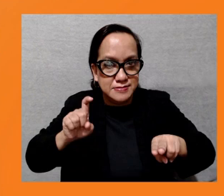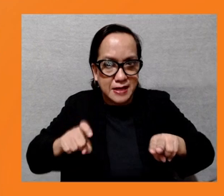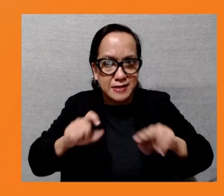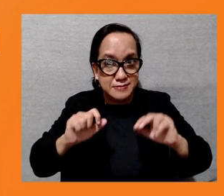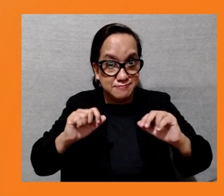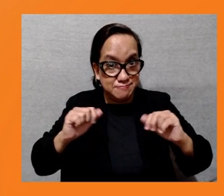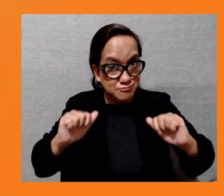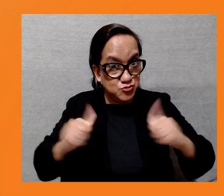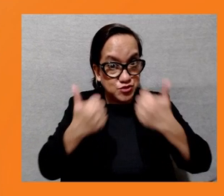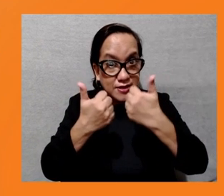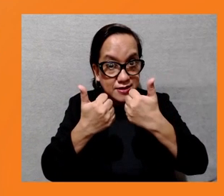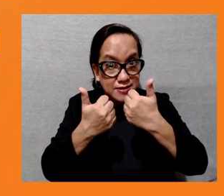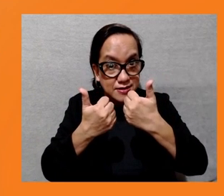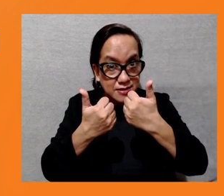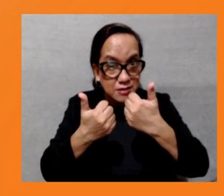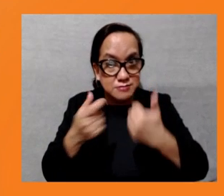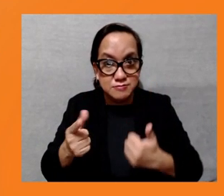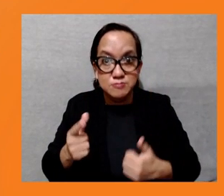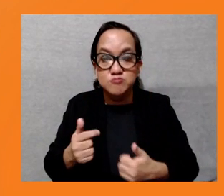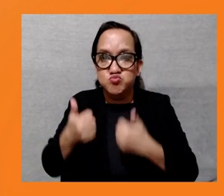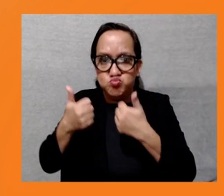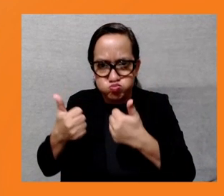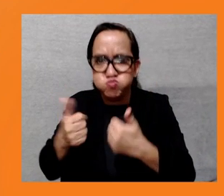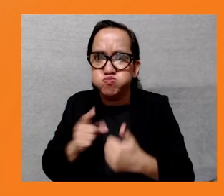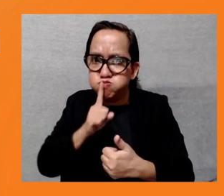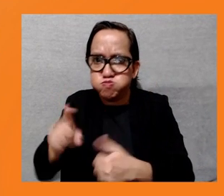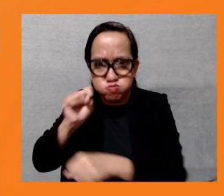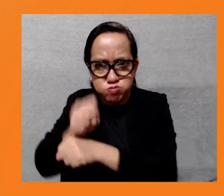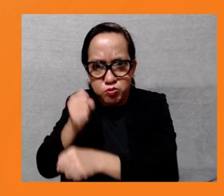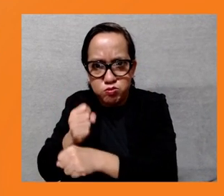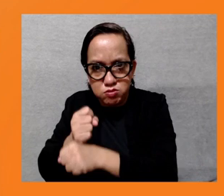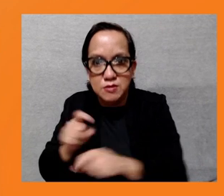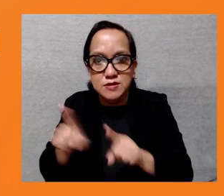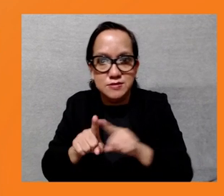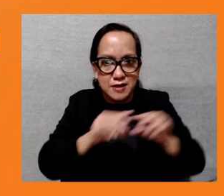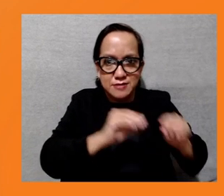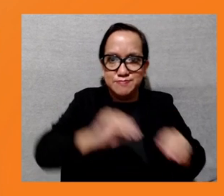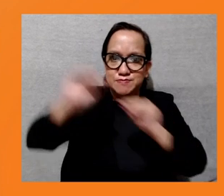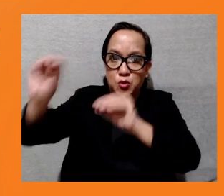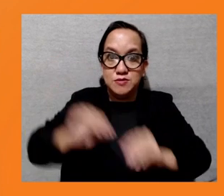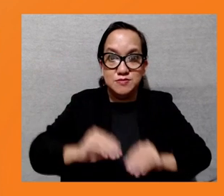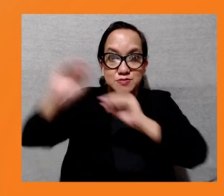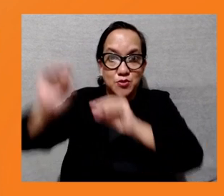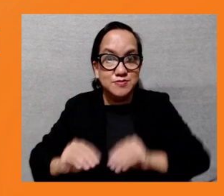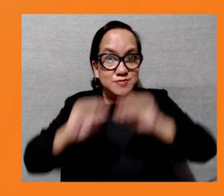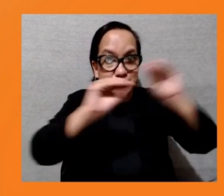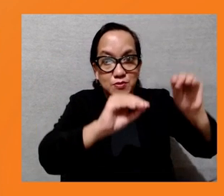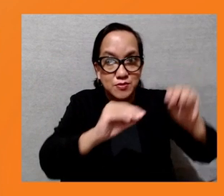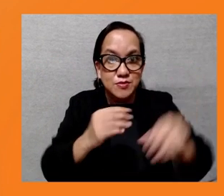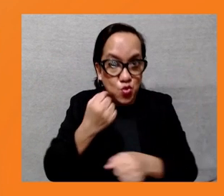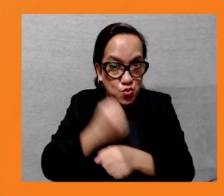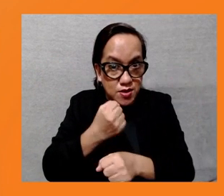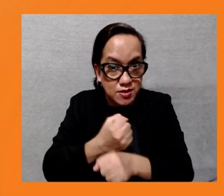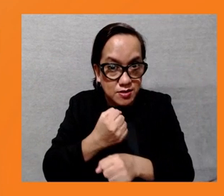coming through, migrant workers. And again, to that very saddening example that Vidya explained